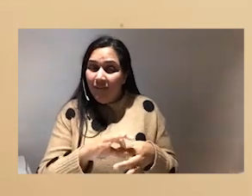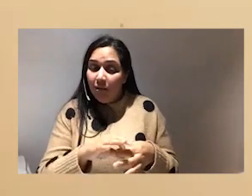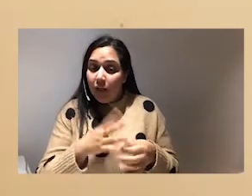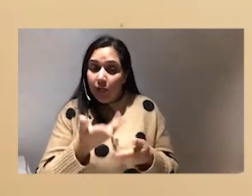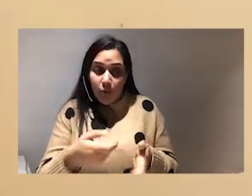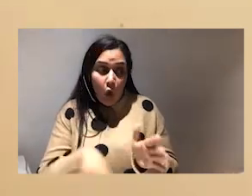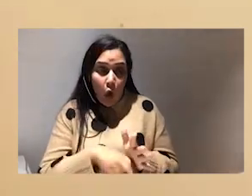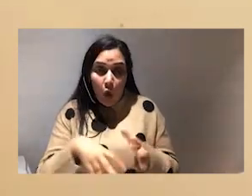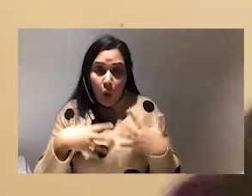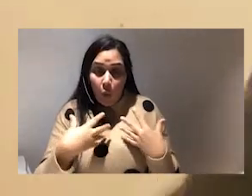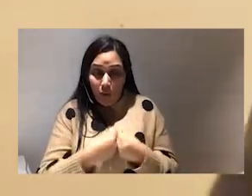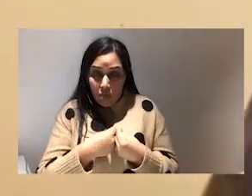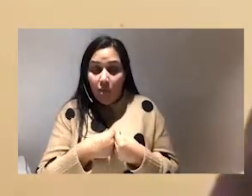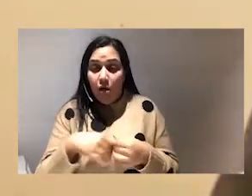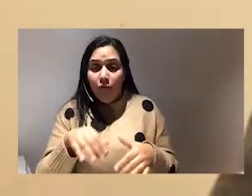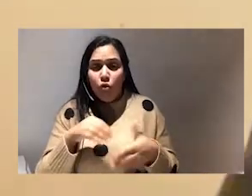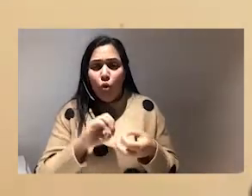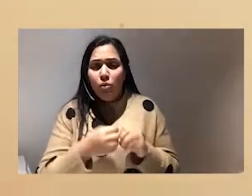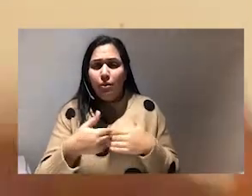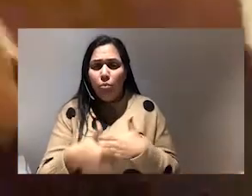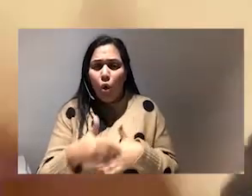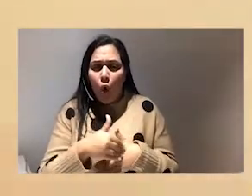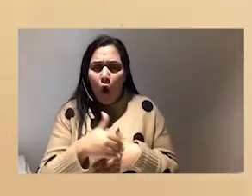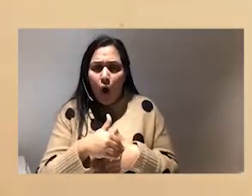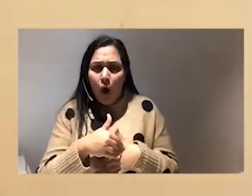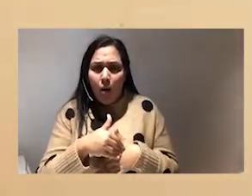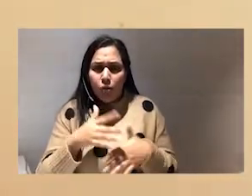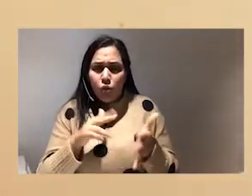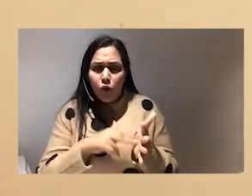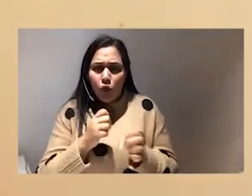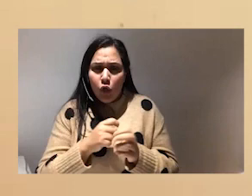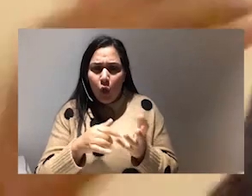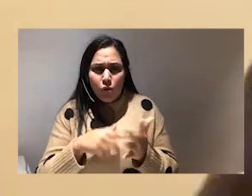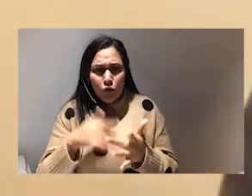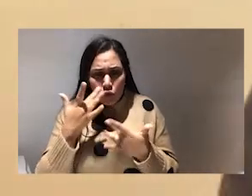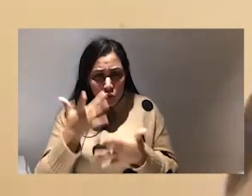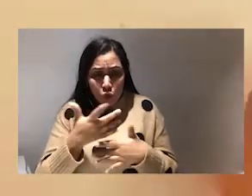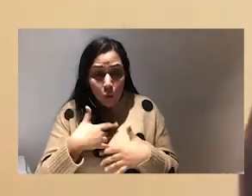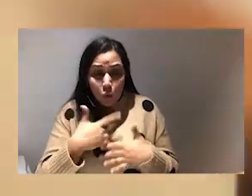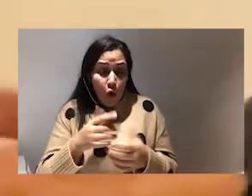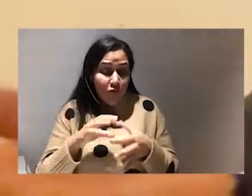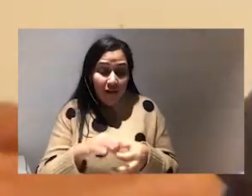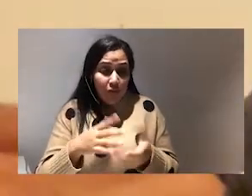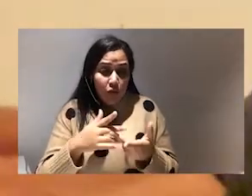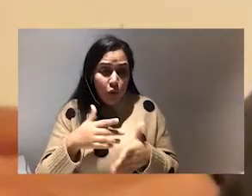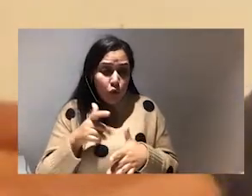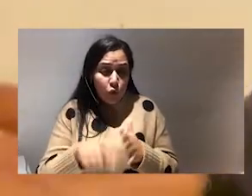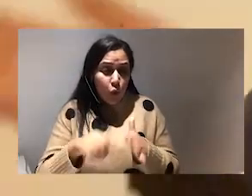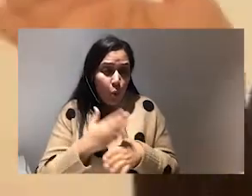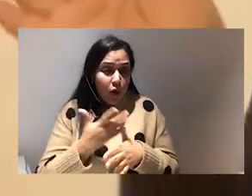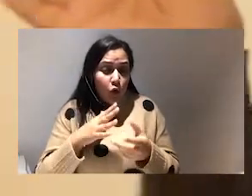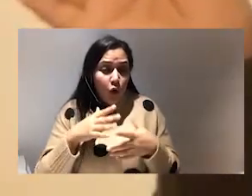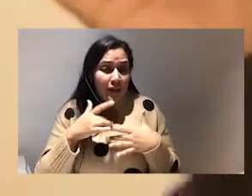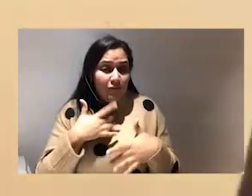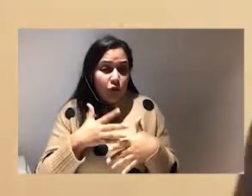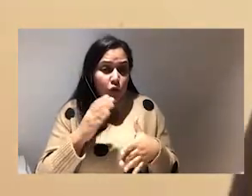bandwagon of causing more harm to negotiate you are desperately showing that you're not relevant you're not doing your work you're not living to your charitable objectives